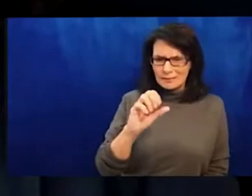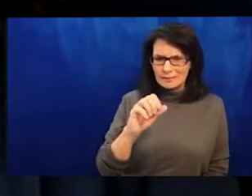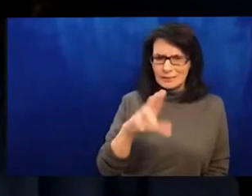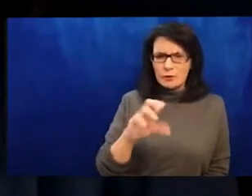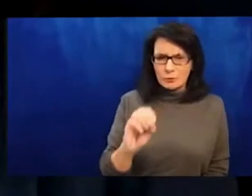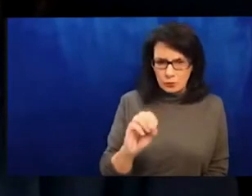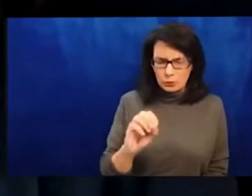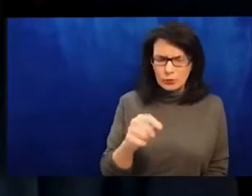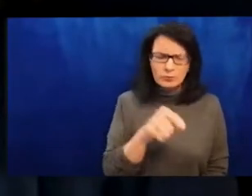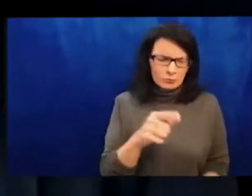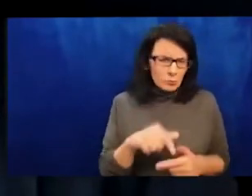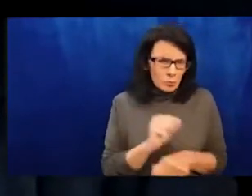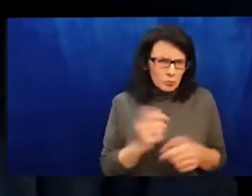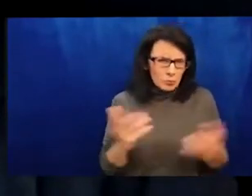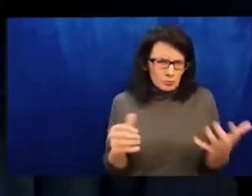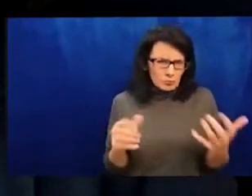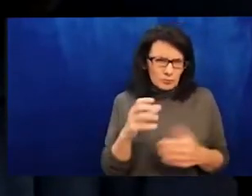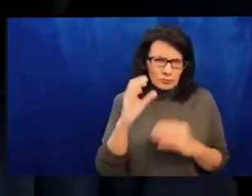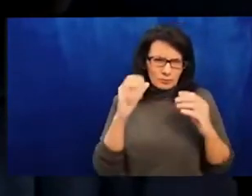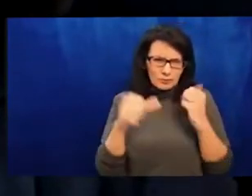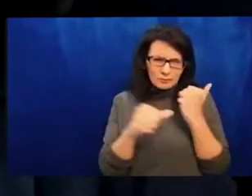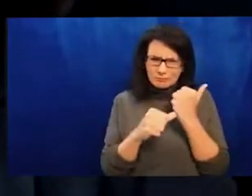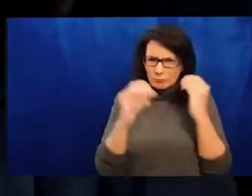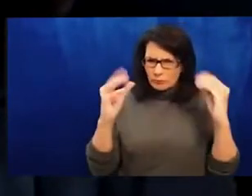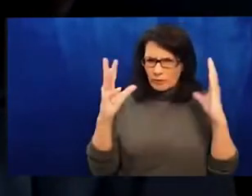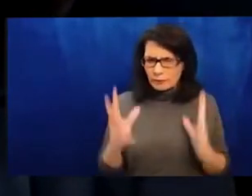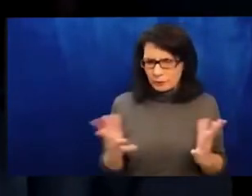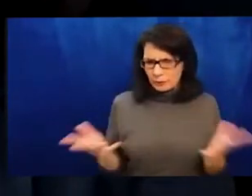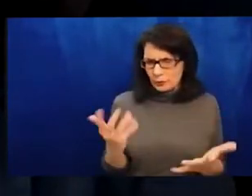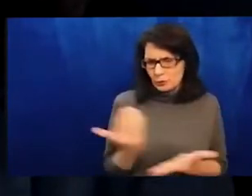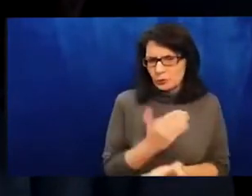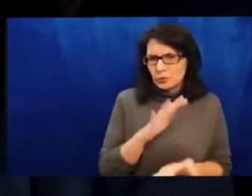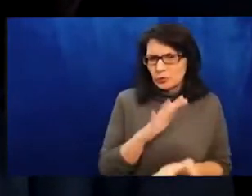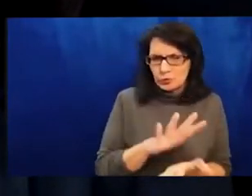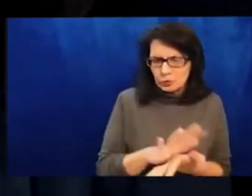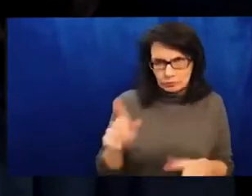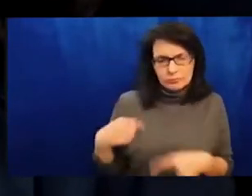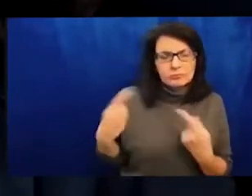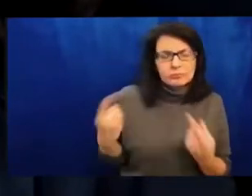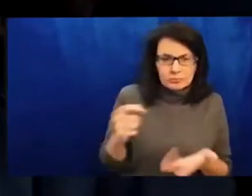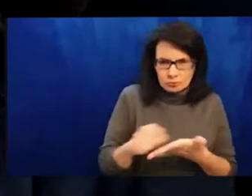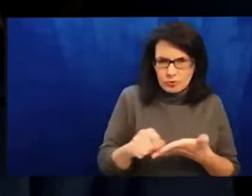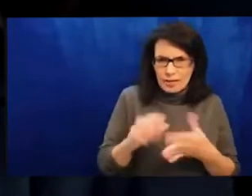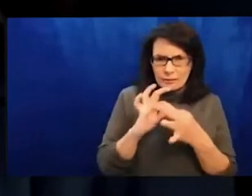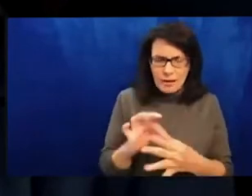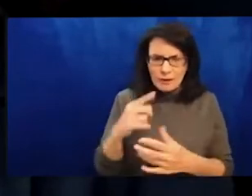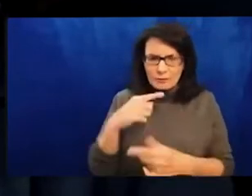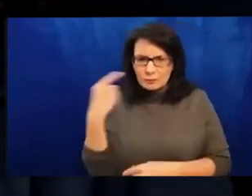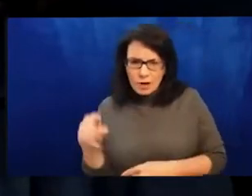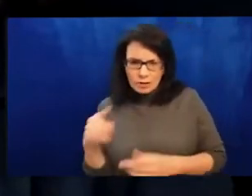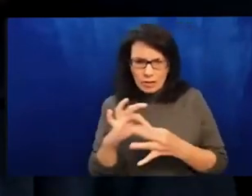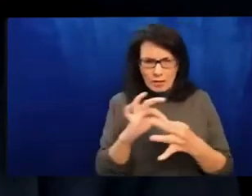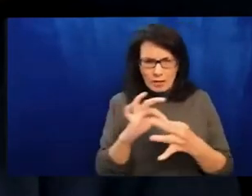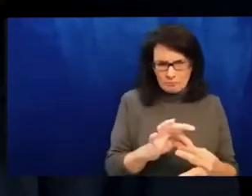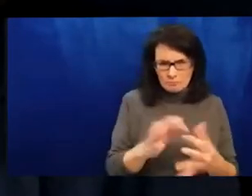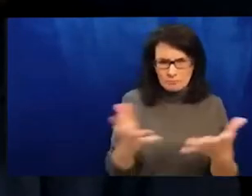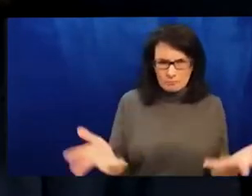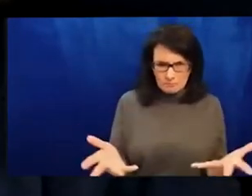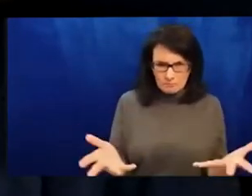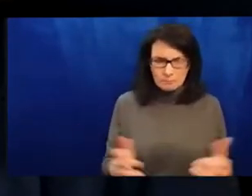All of you who have joined us, you'll hear from Dia and me throughout the program, but now it is my pleasure to introduce Jessica Pisano,